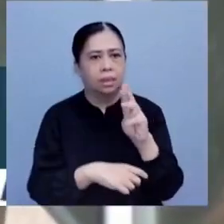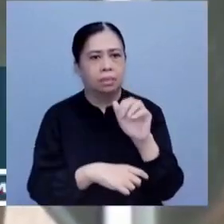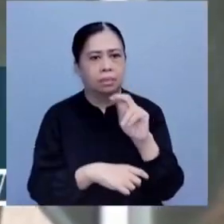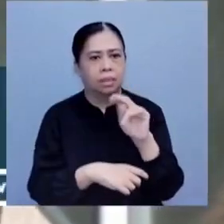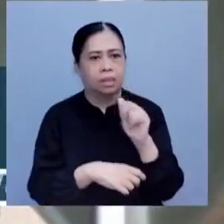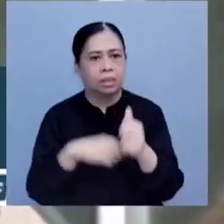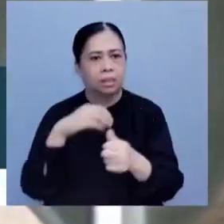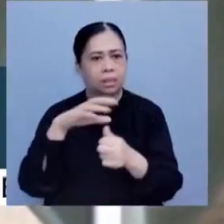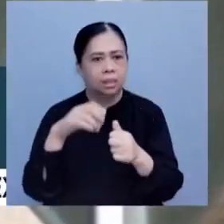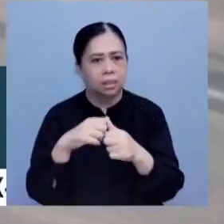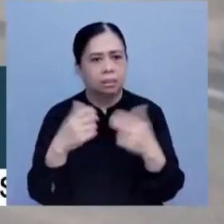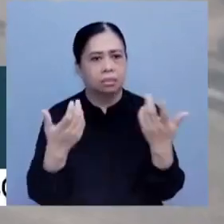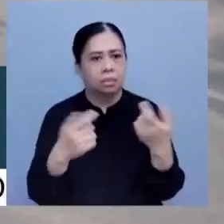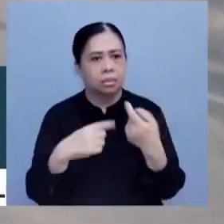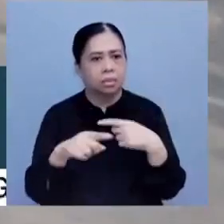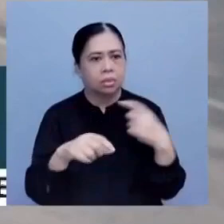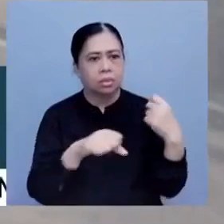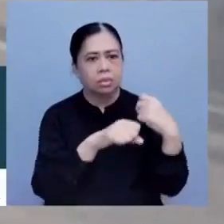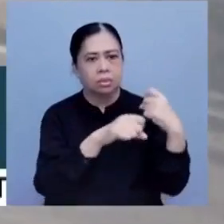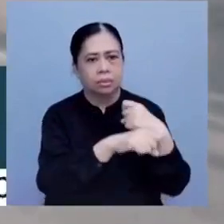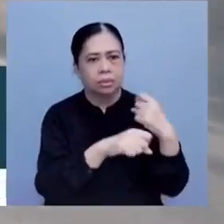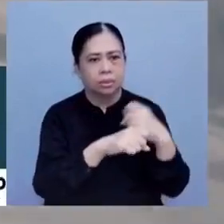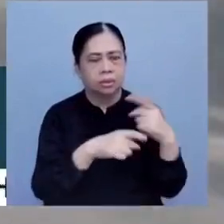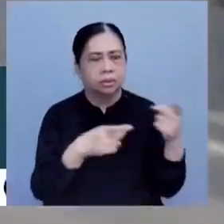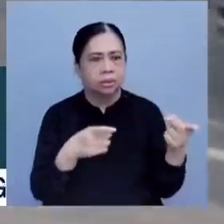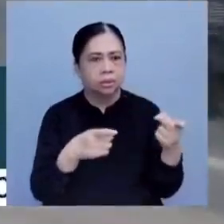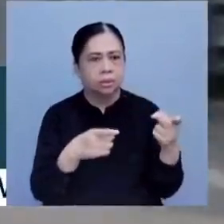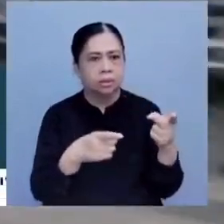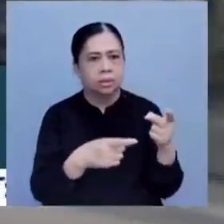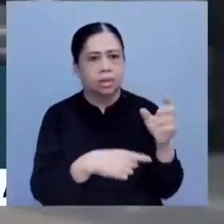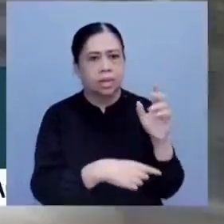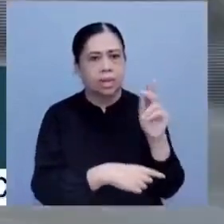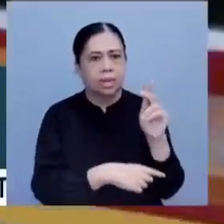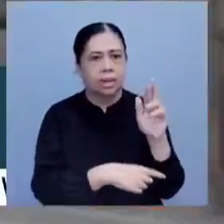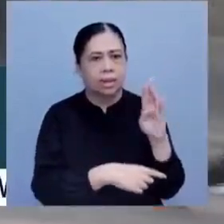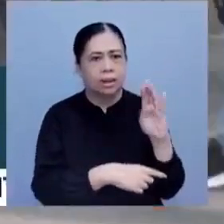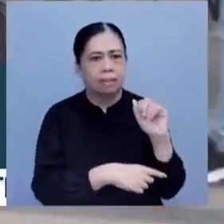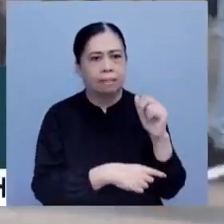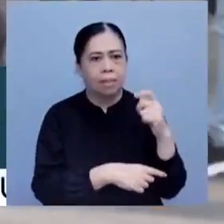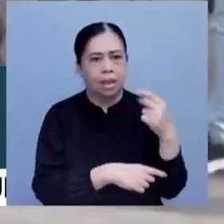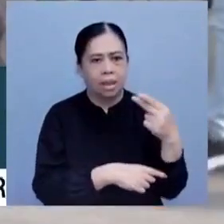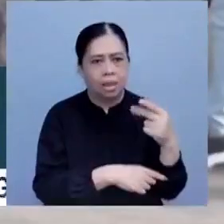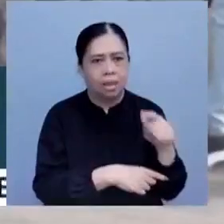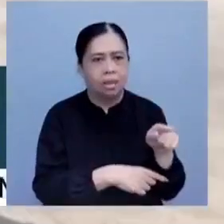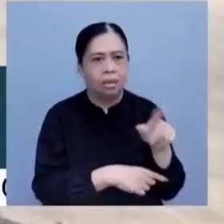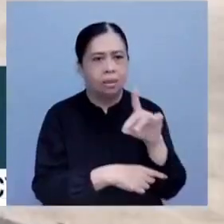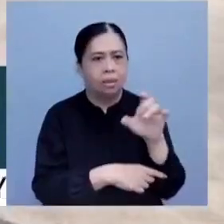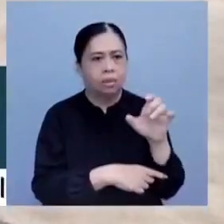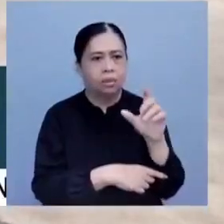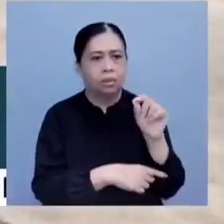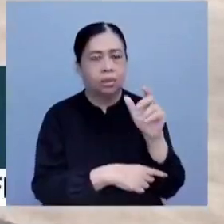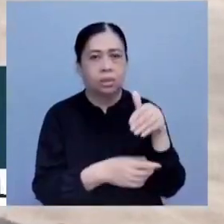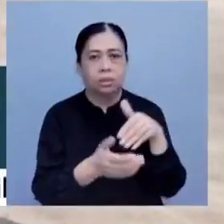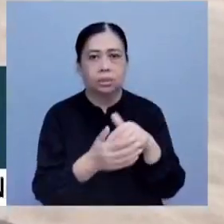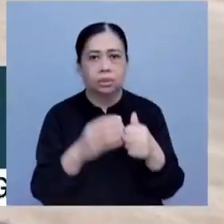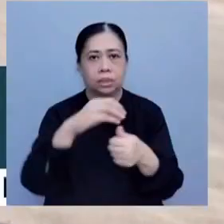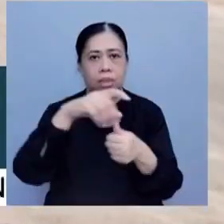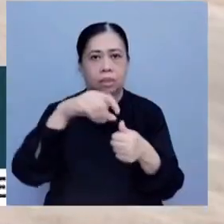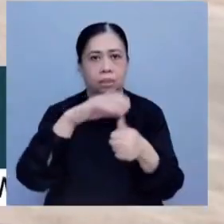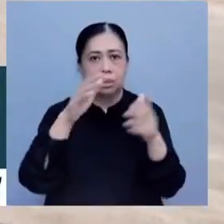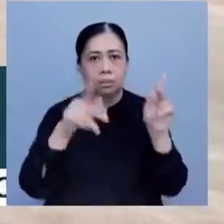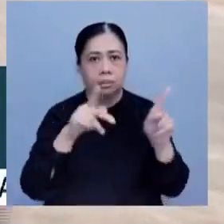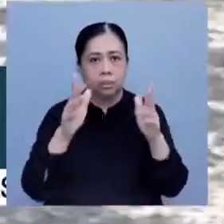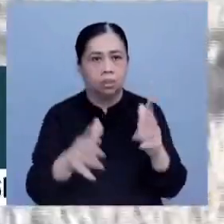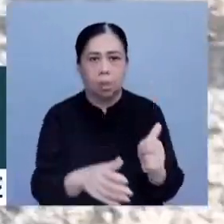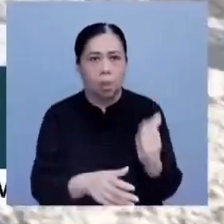the breakaway region's fighters. The Karabakh leadership says the 120,000 Armenians in the region do not